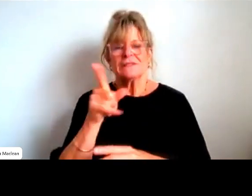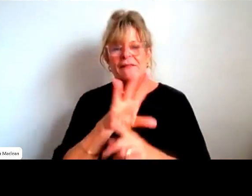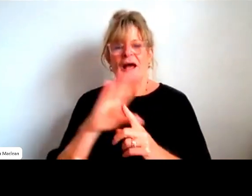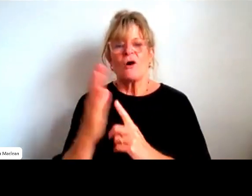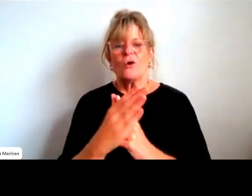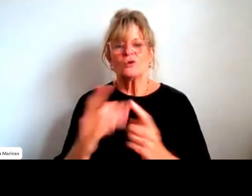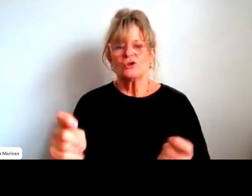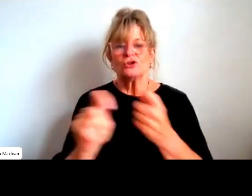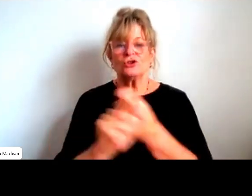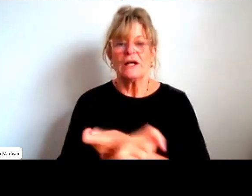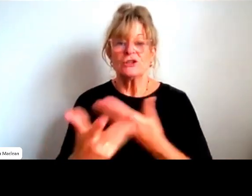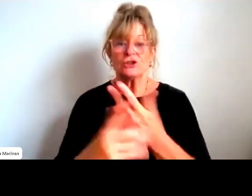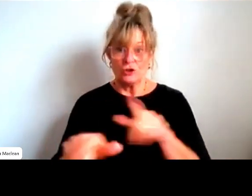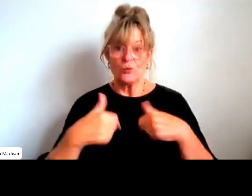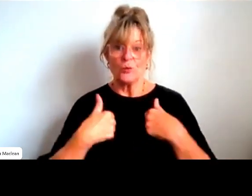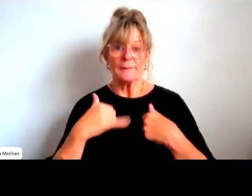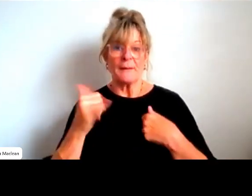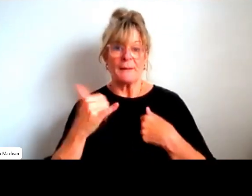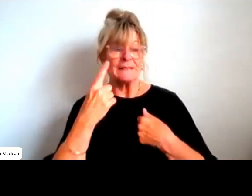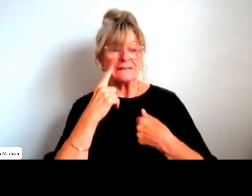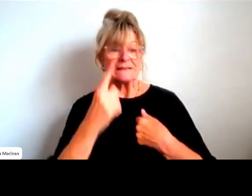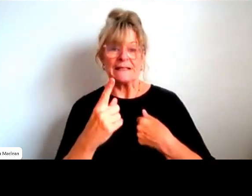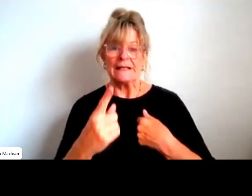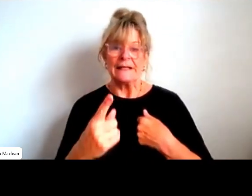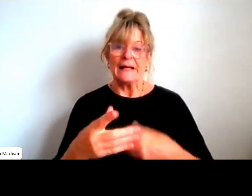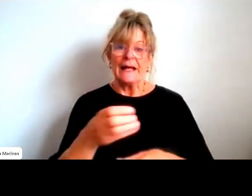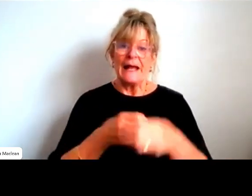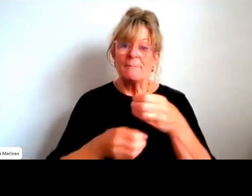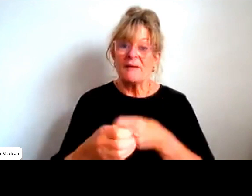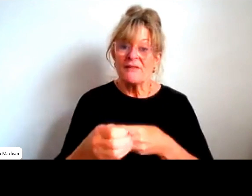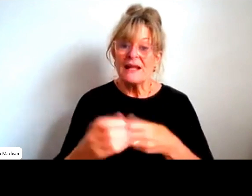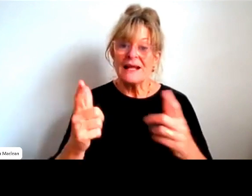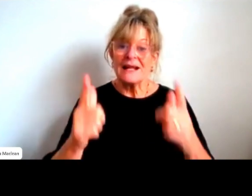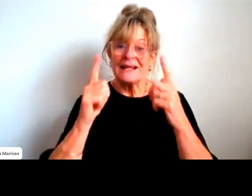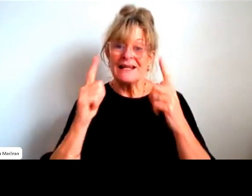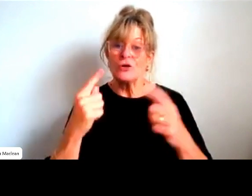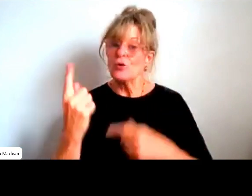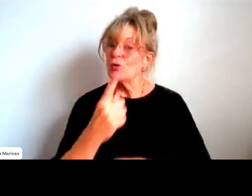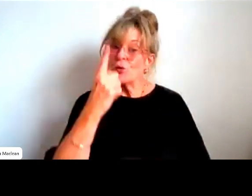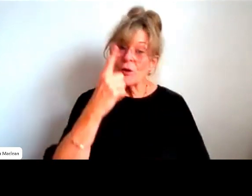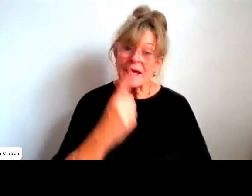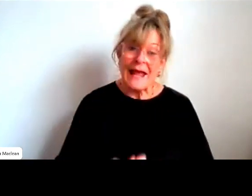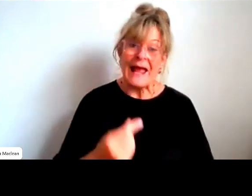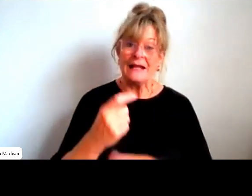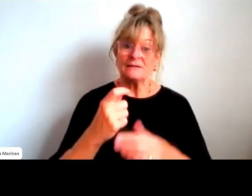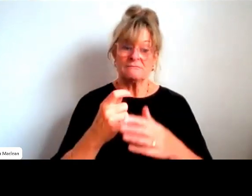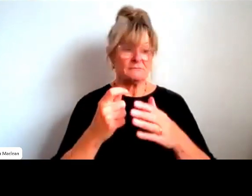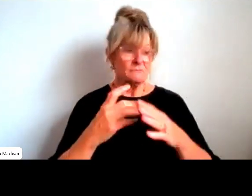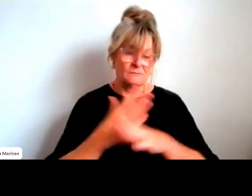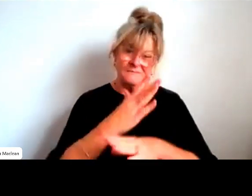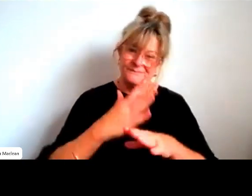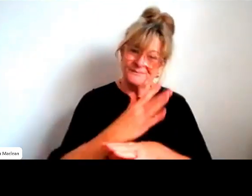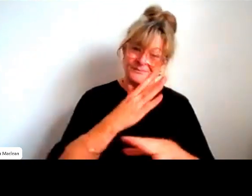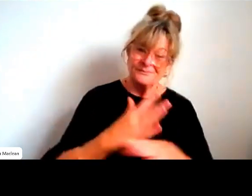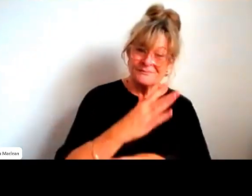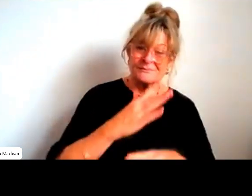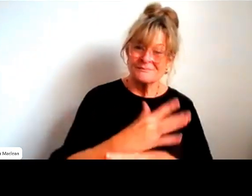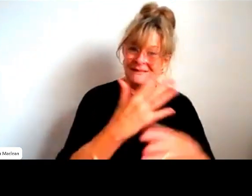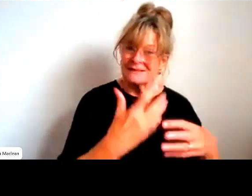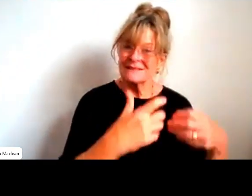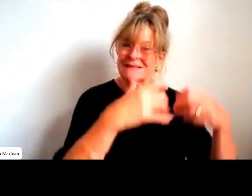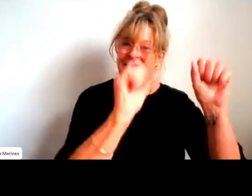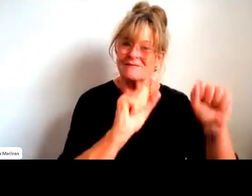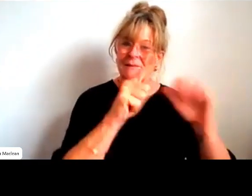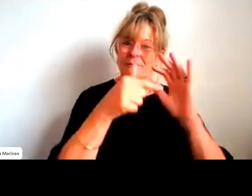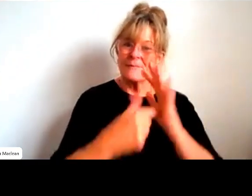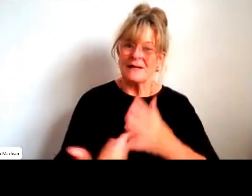empathetic, you know, humble leader who can deliver the business side, sure, but is also coming from